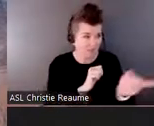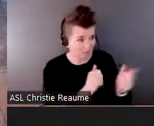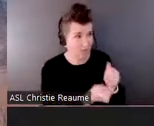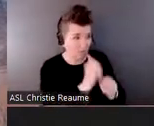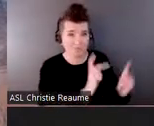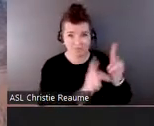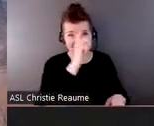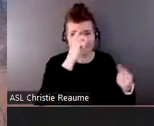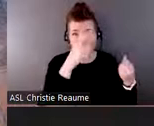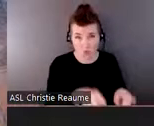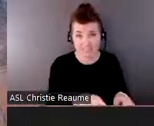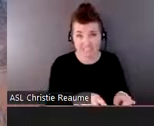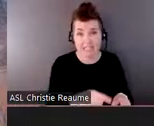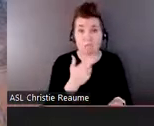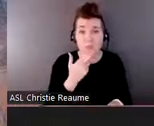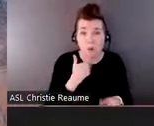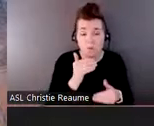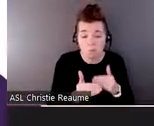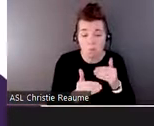difference in all the work that we do.